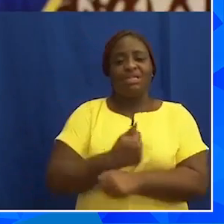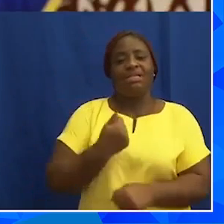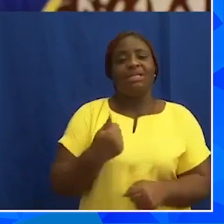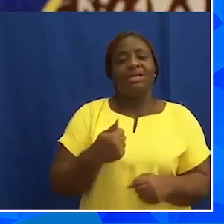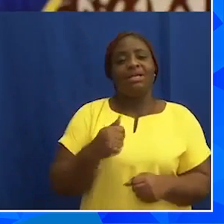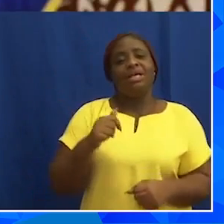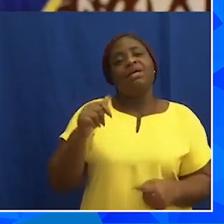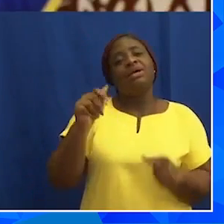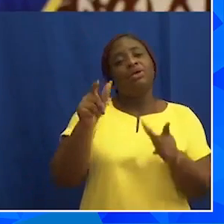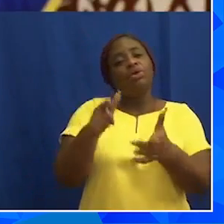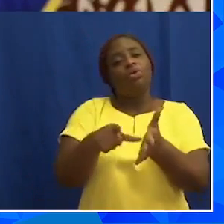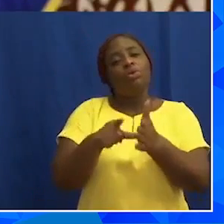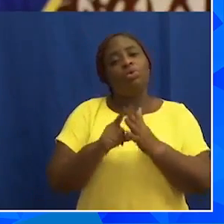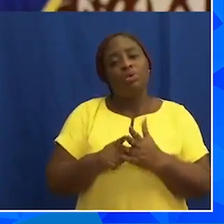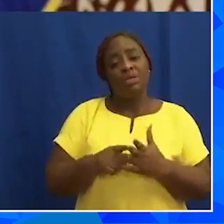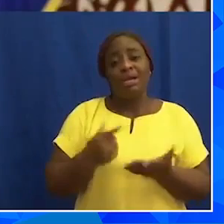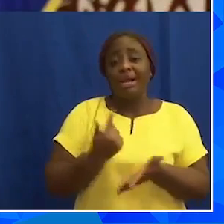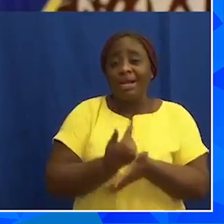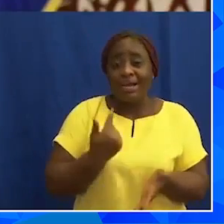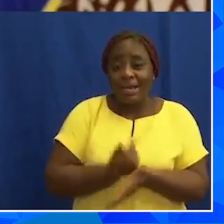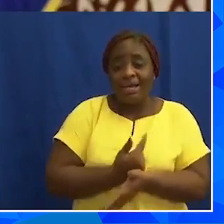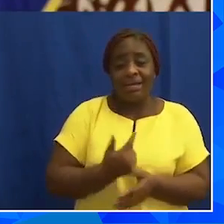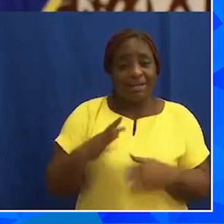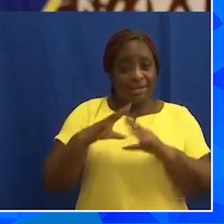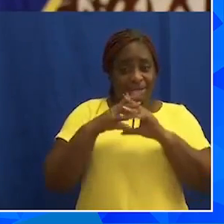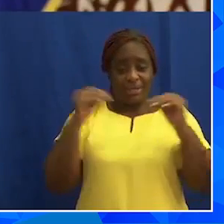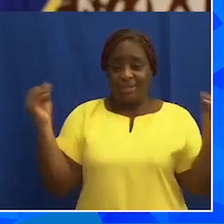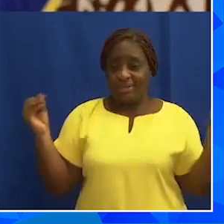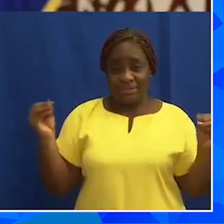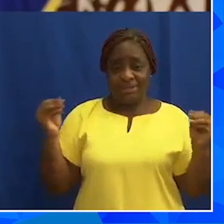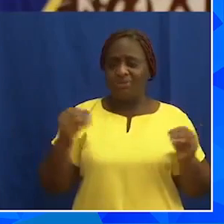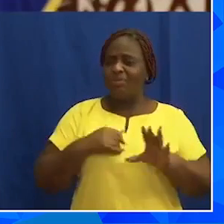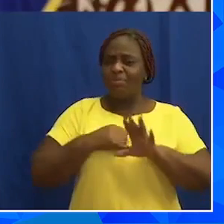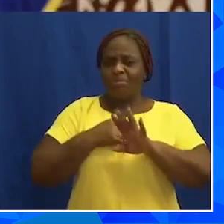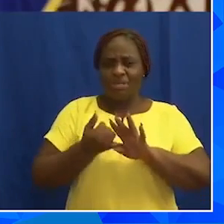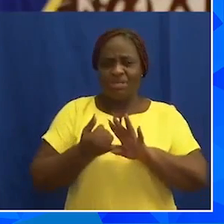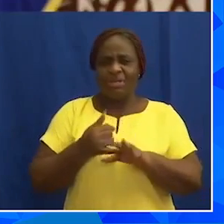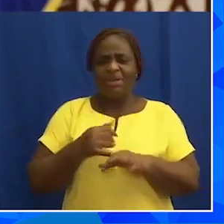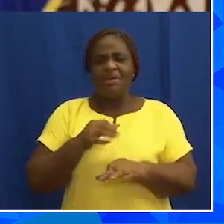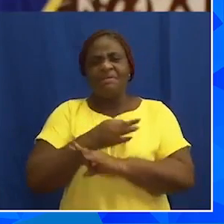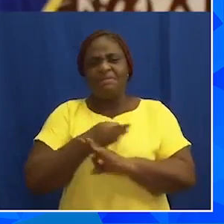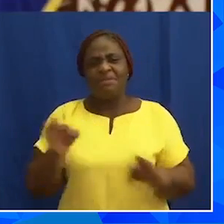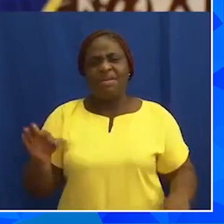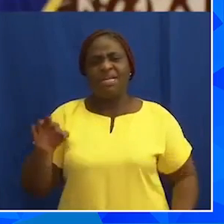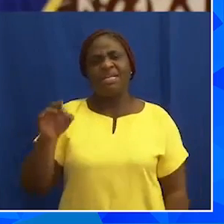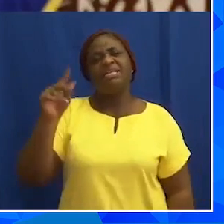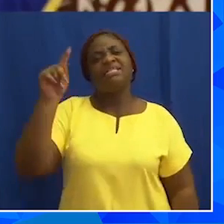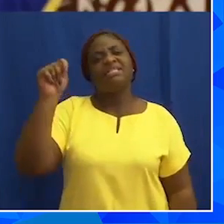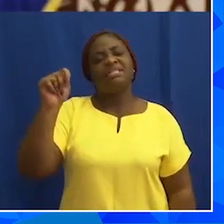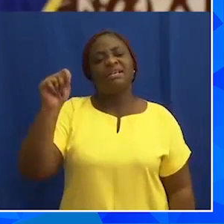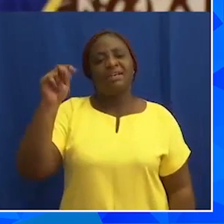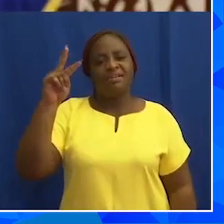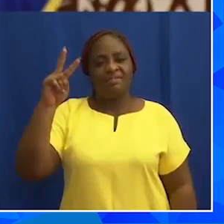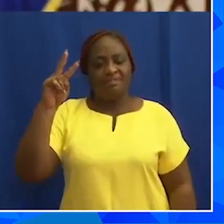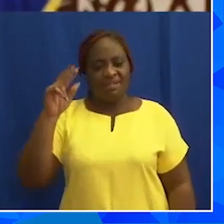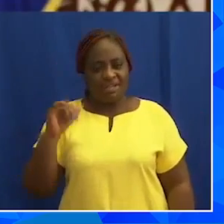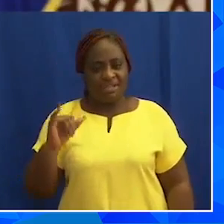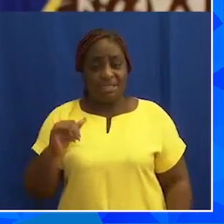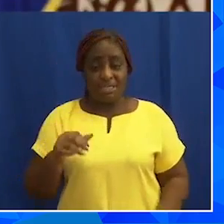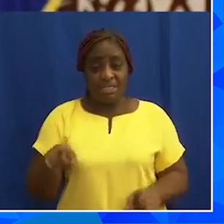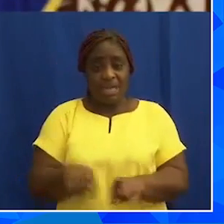government that cares. We are determined to restore stability to the economy